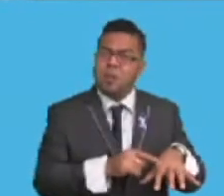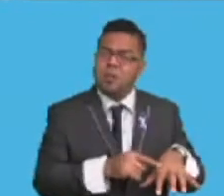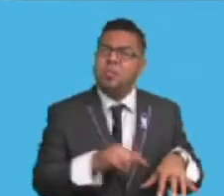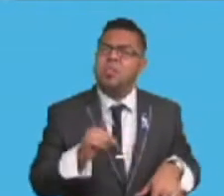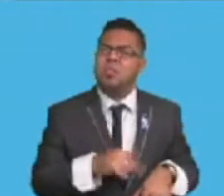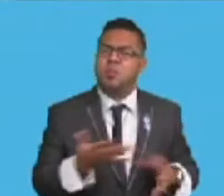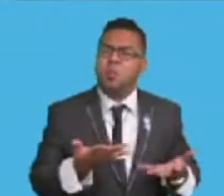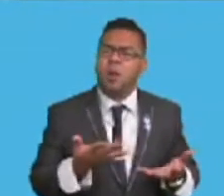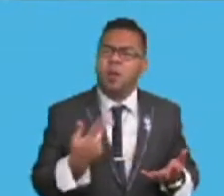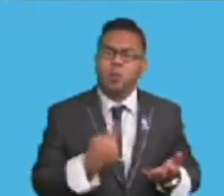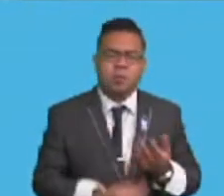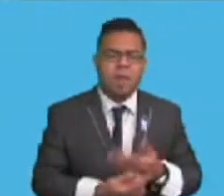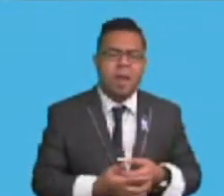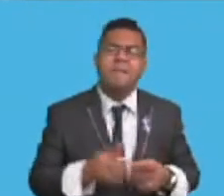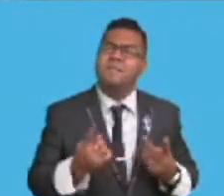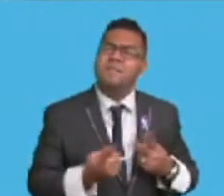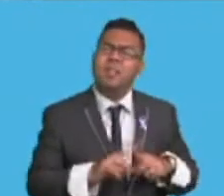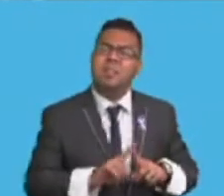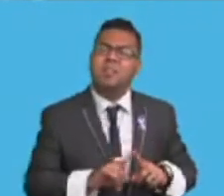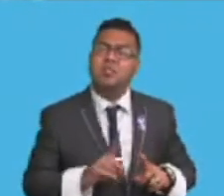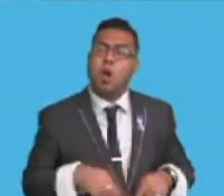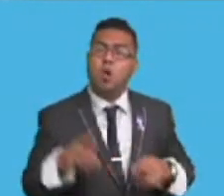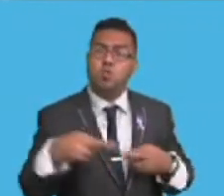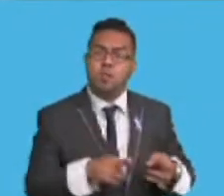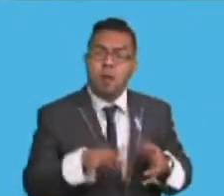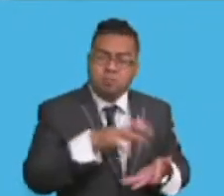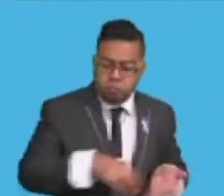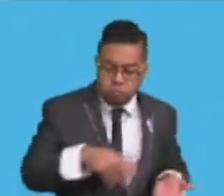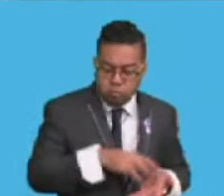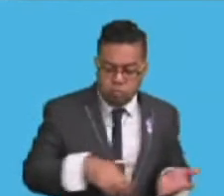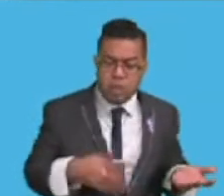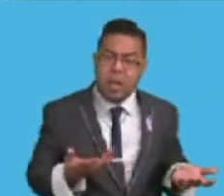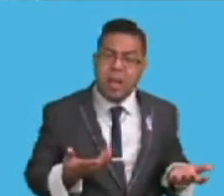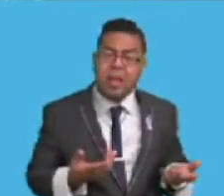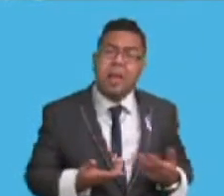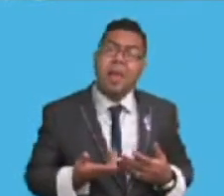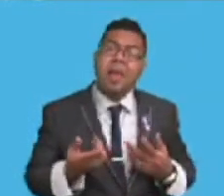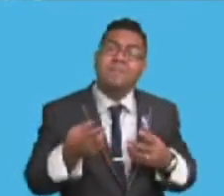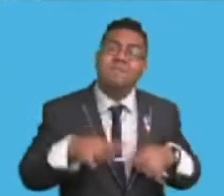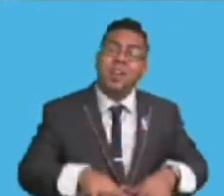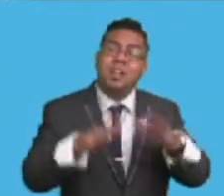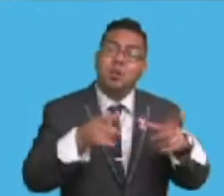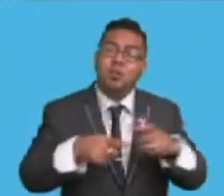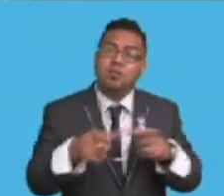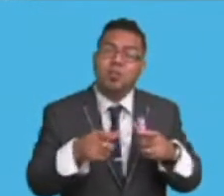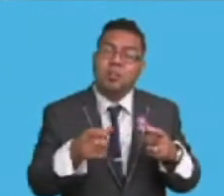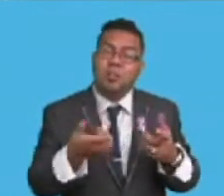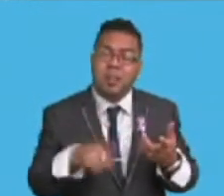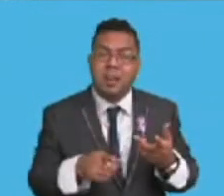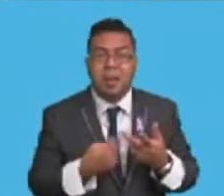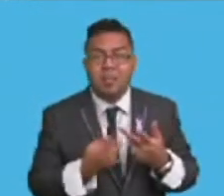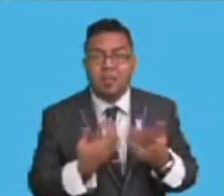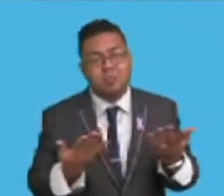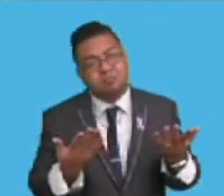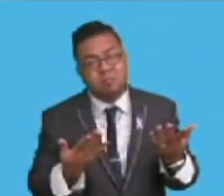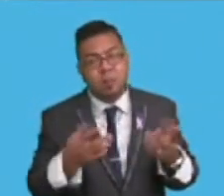various flood mitigation activities, such as river bridging, flood control bases, dikes and, you know,